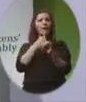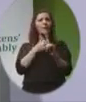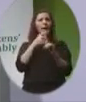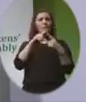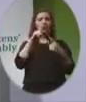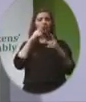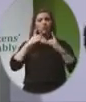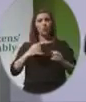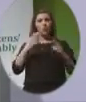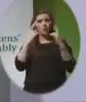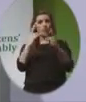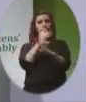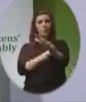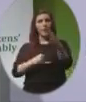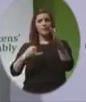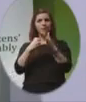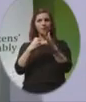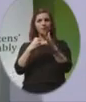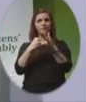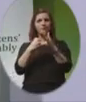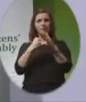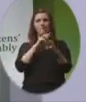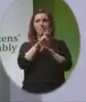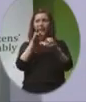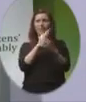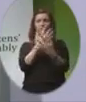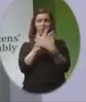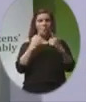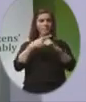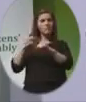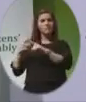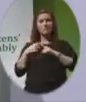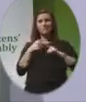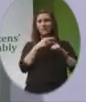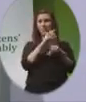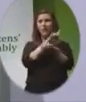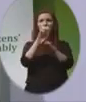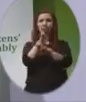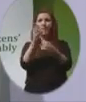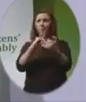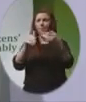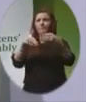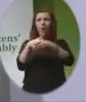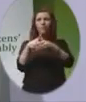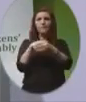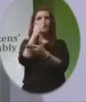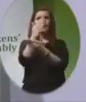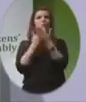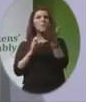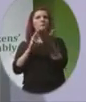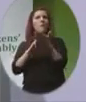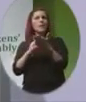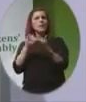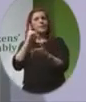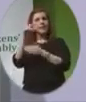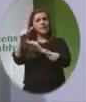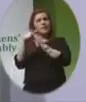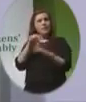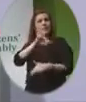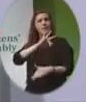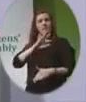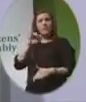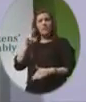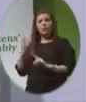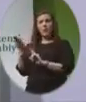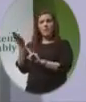rights organisation made up of people from all walks of life. Some of our members experienced abortion in the past